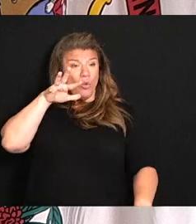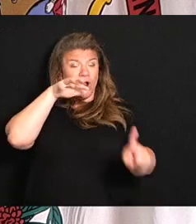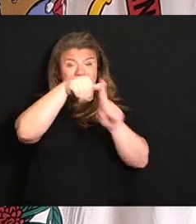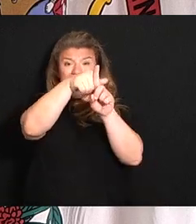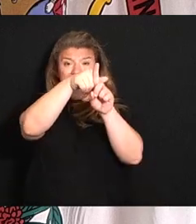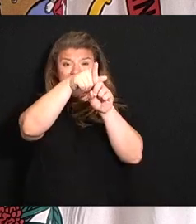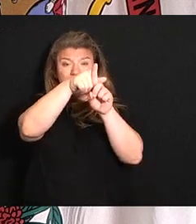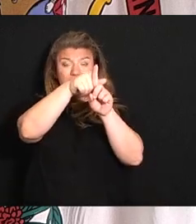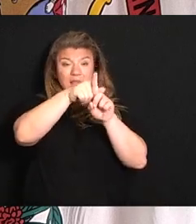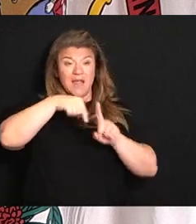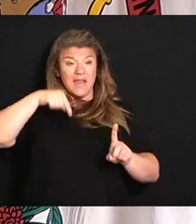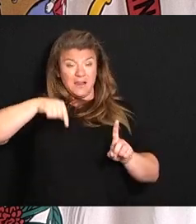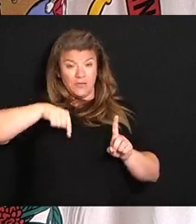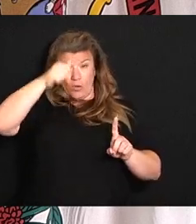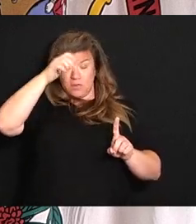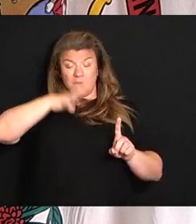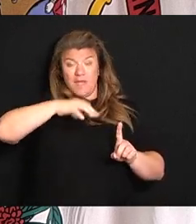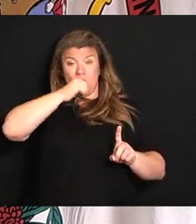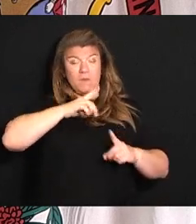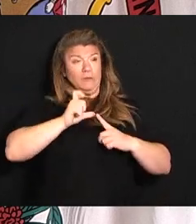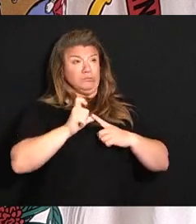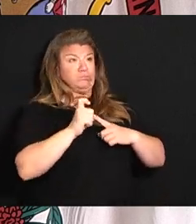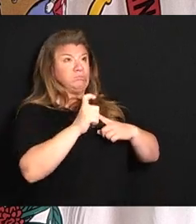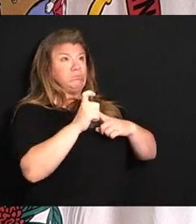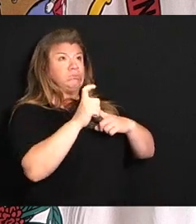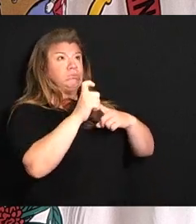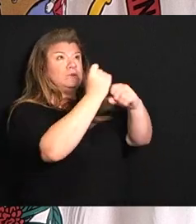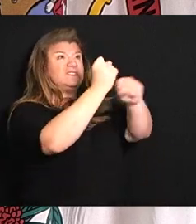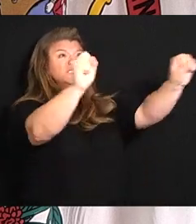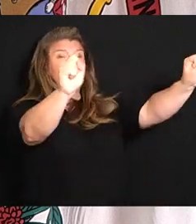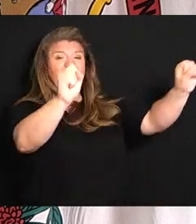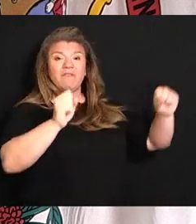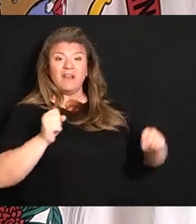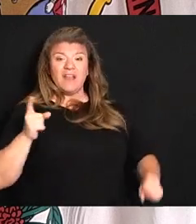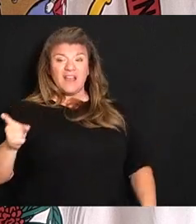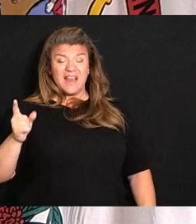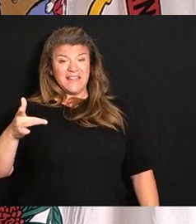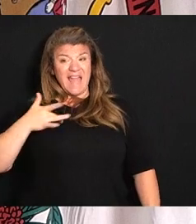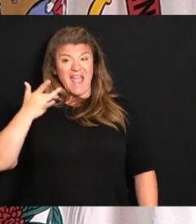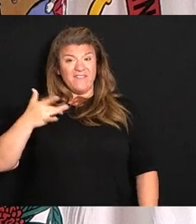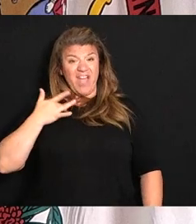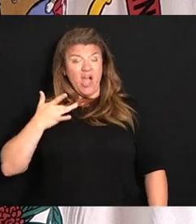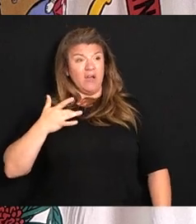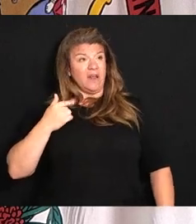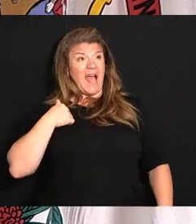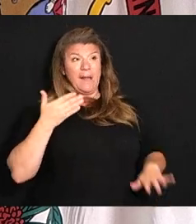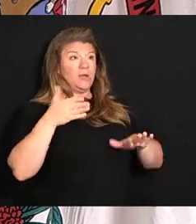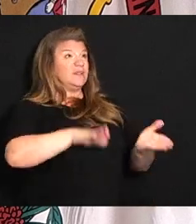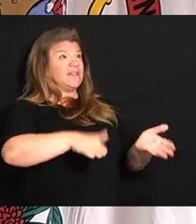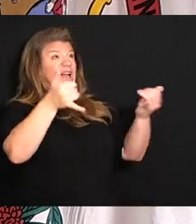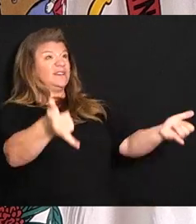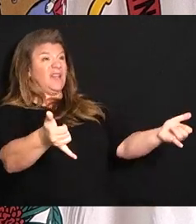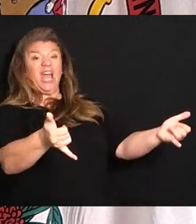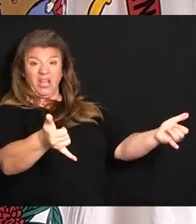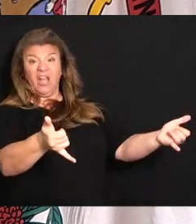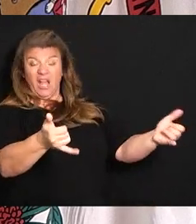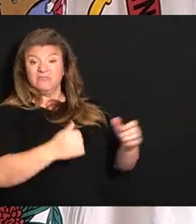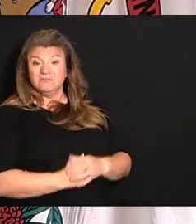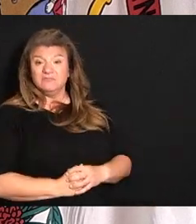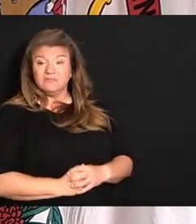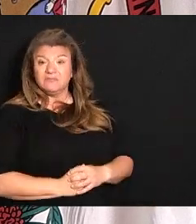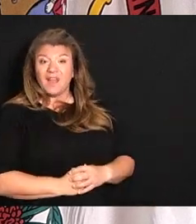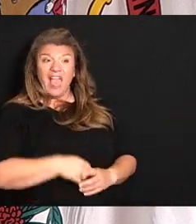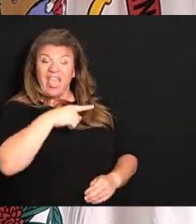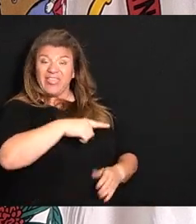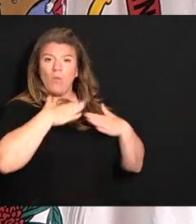honesty, did they really think that this would be their last day? Probably they did, but yet they were